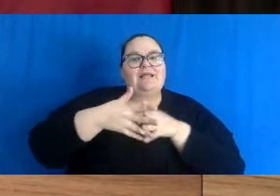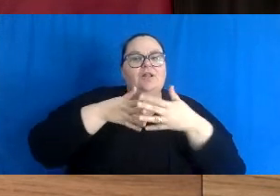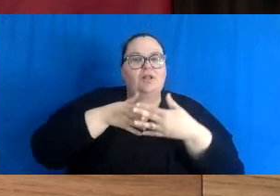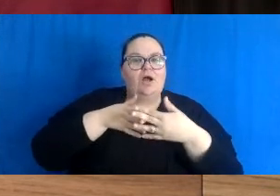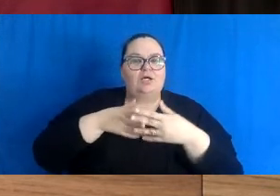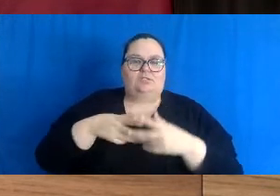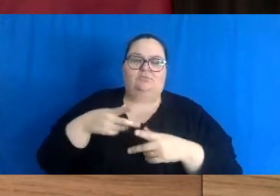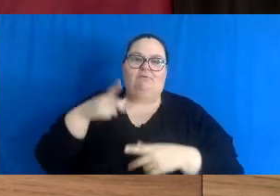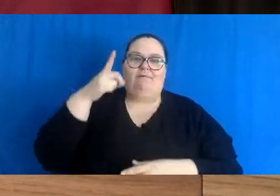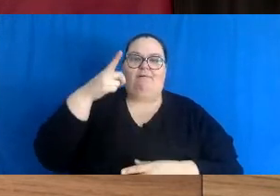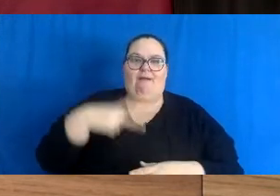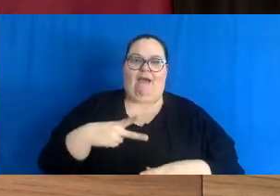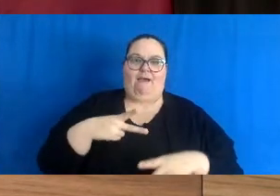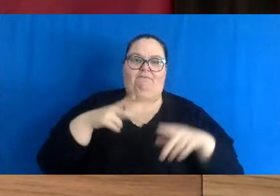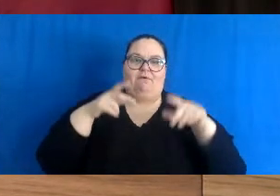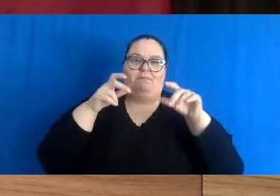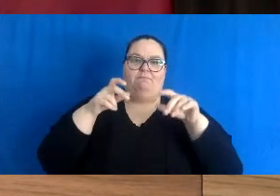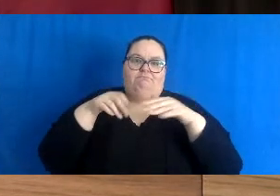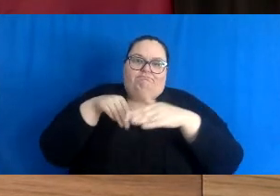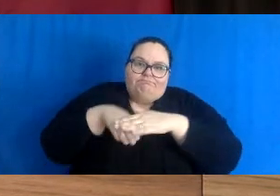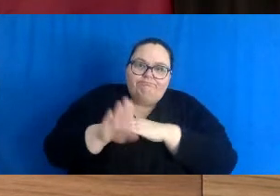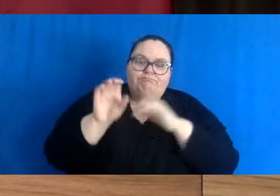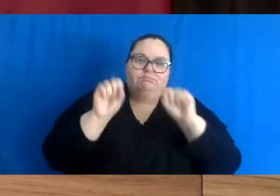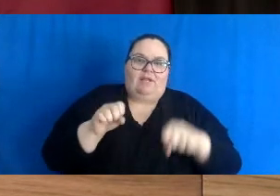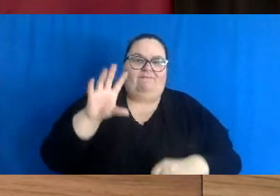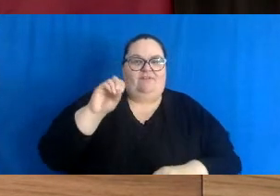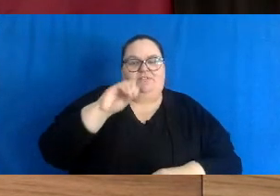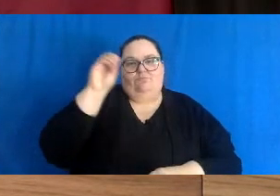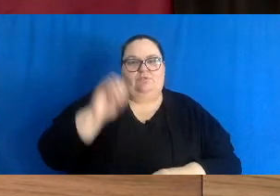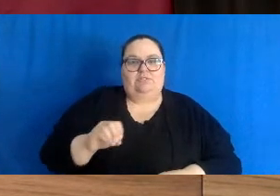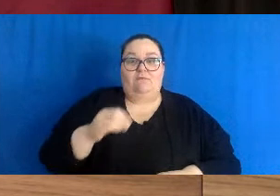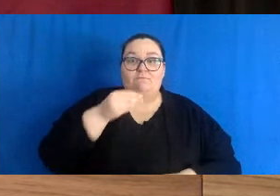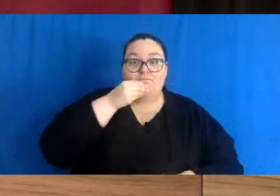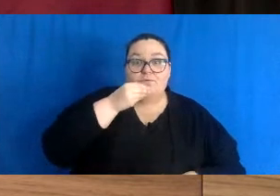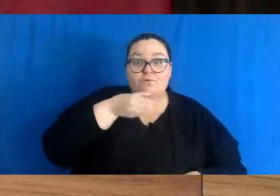50%. Capacity and food and drink must not be served.